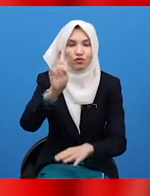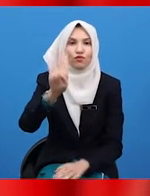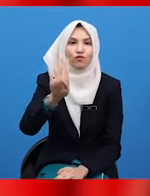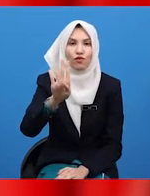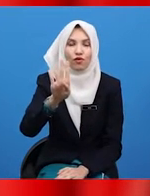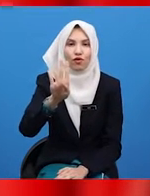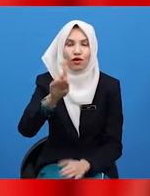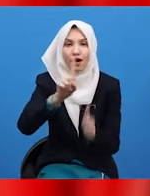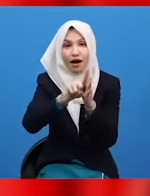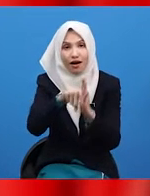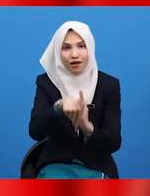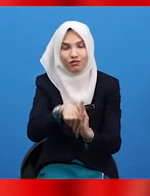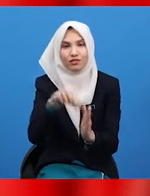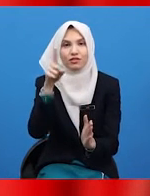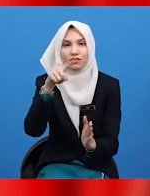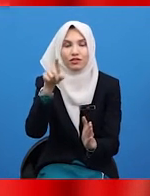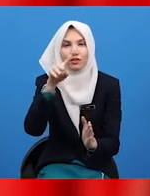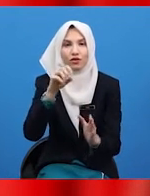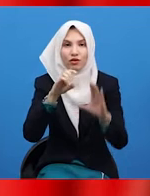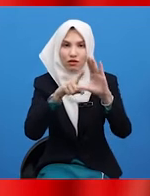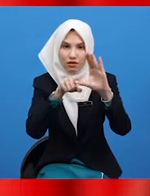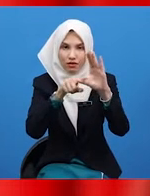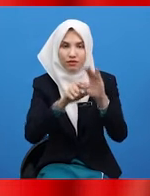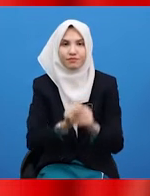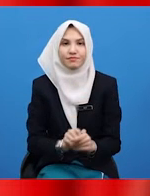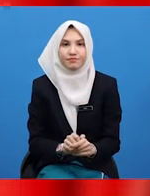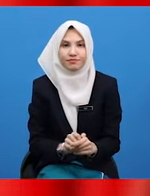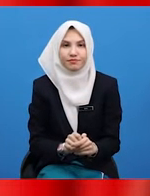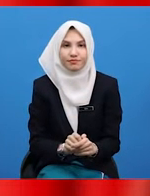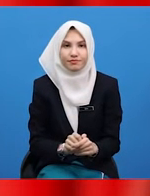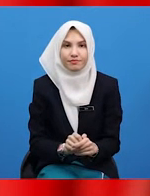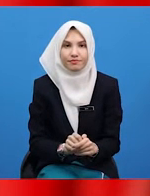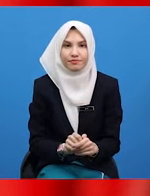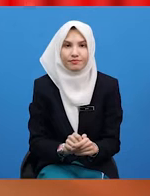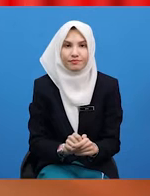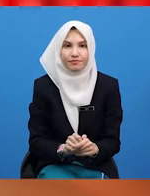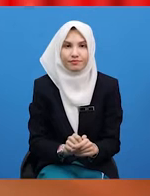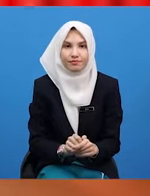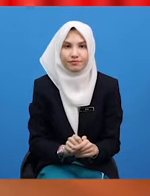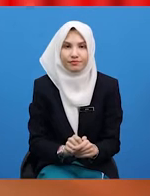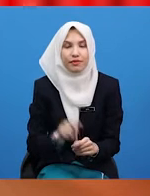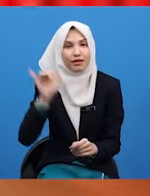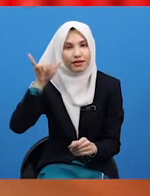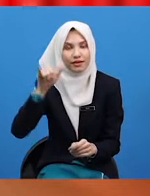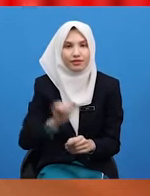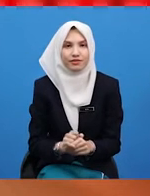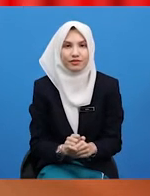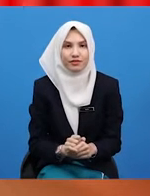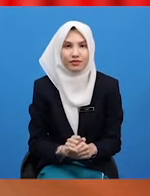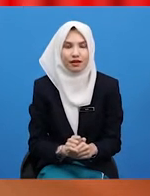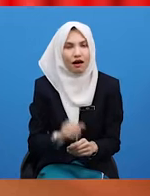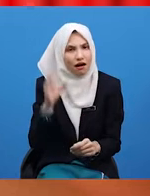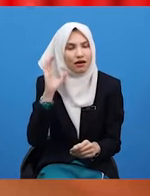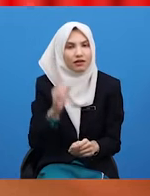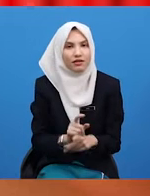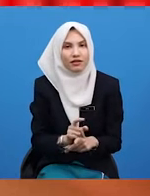clock? They do not often use this system. It is very rare. Oh, yes, YOLO. I've